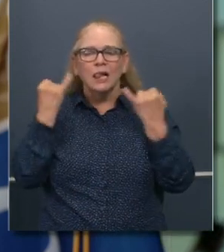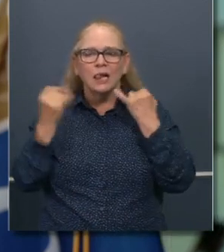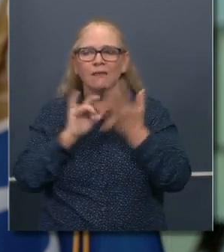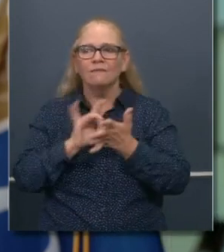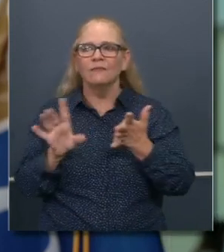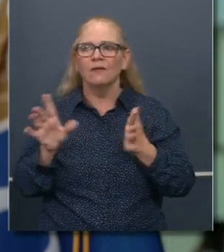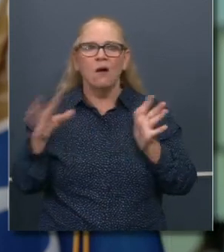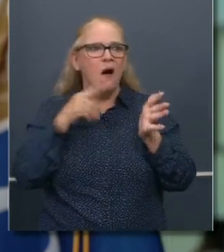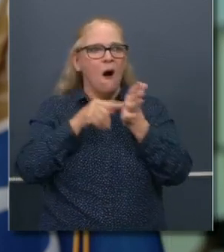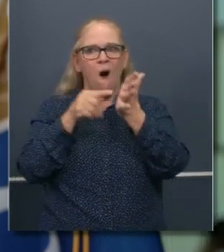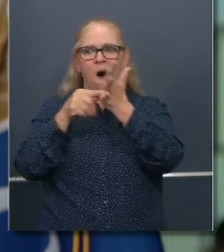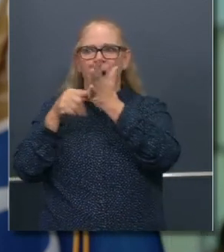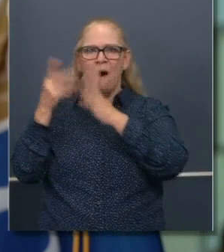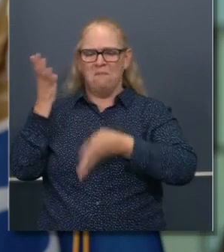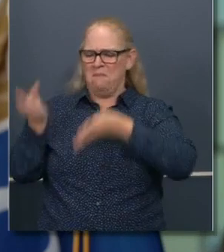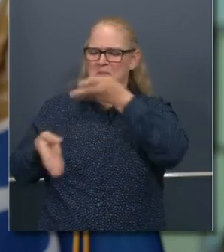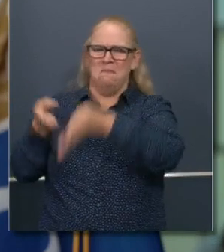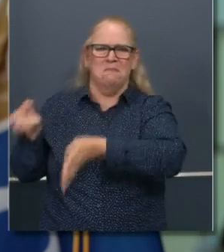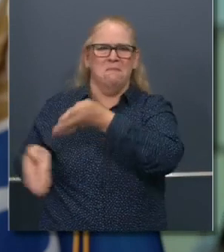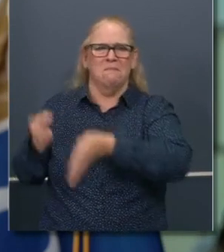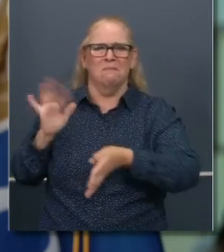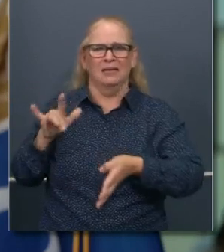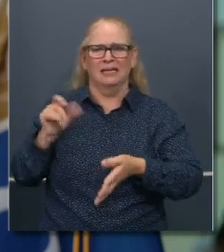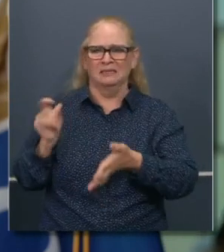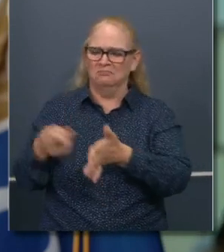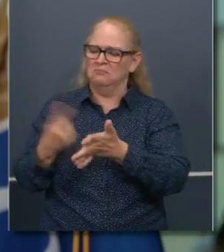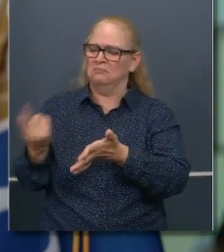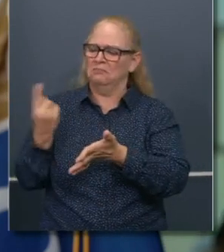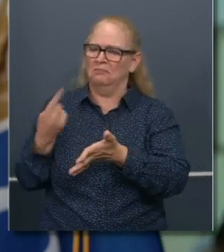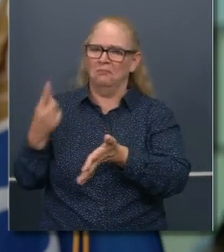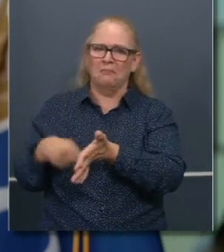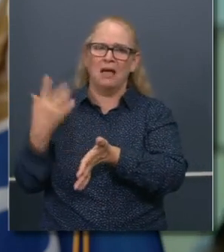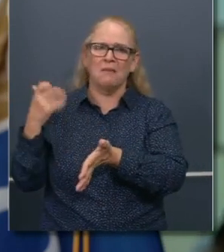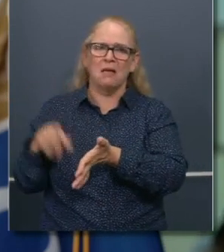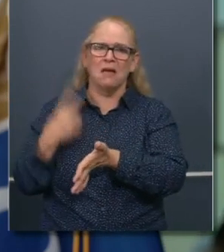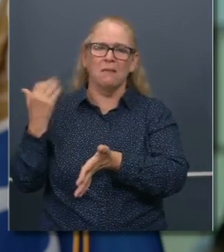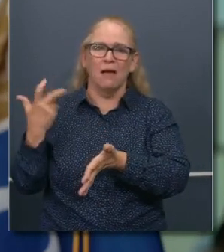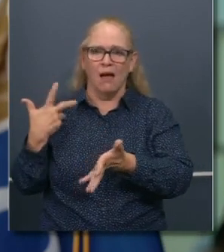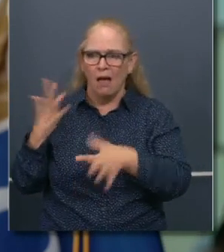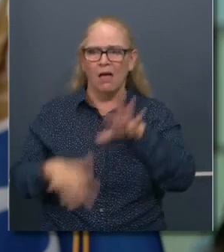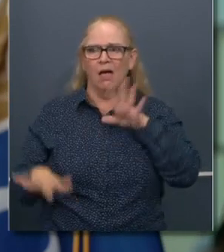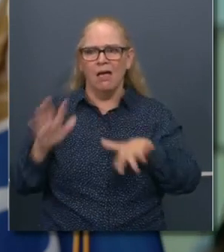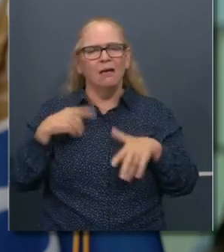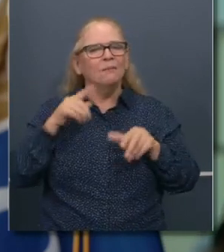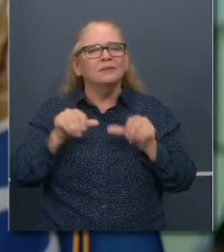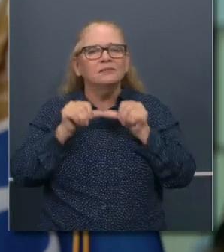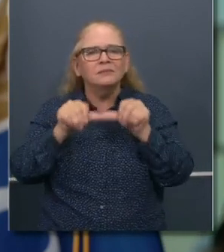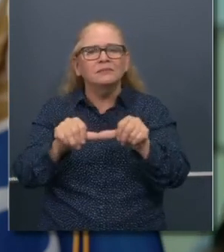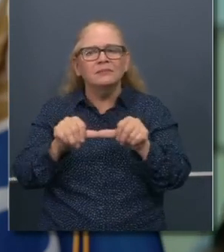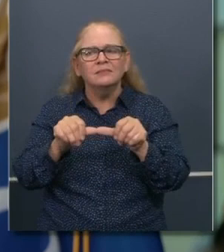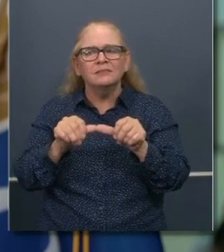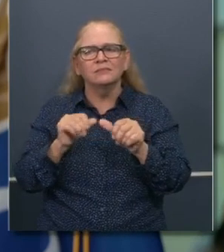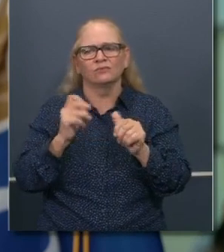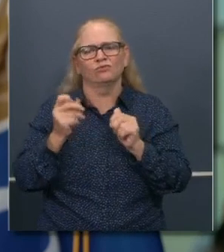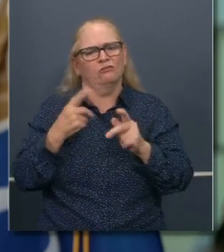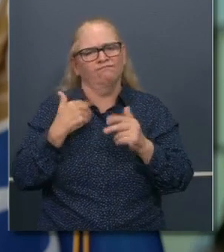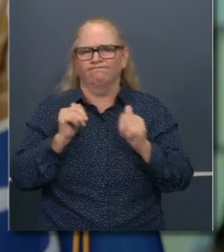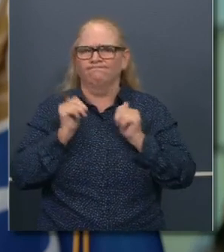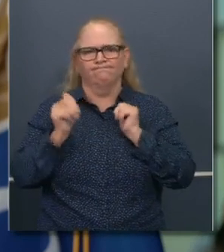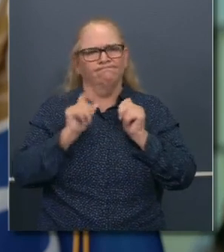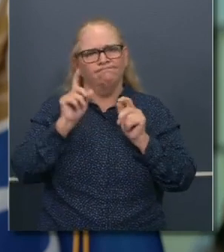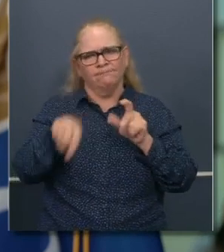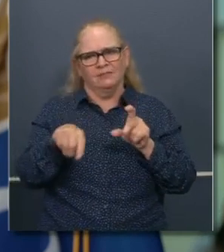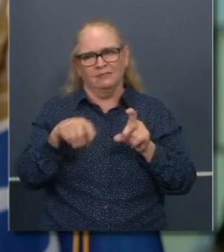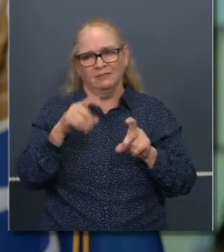climate. And so we continue to advocate for more federal support. We continue to be strong and assertive. And I take a backseat to no one,